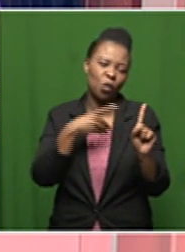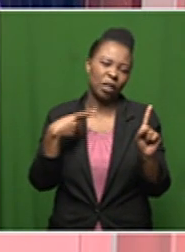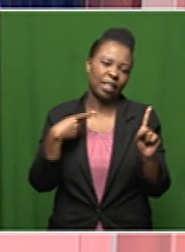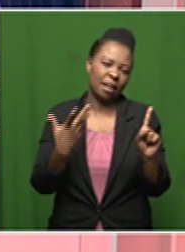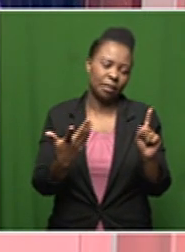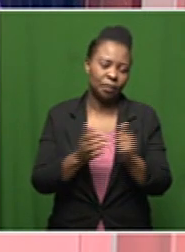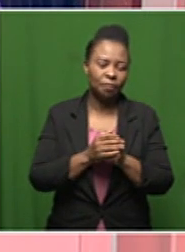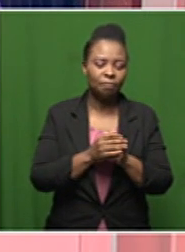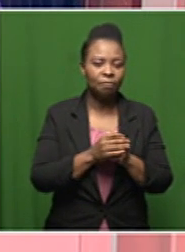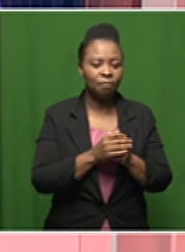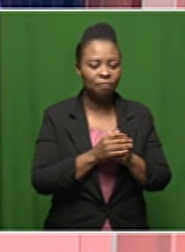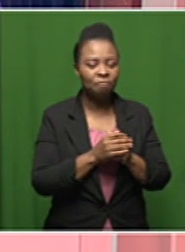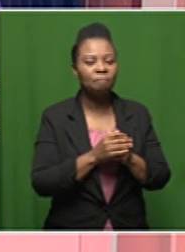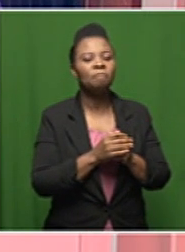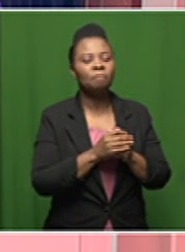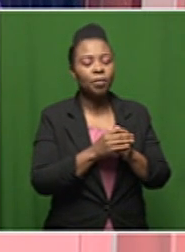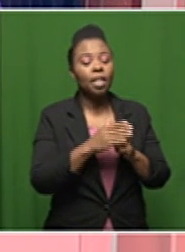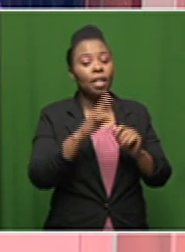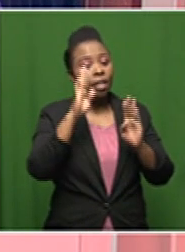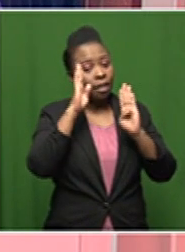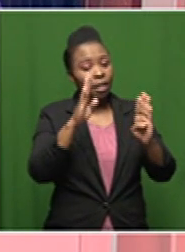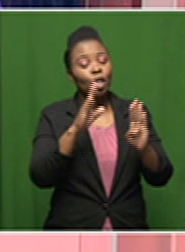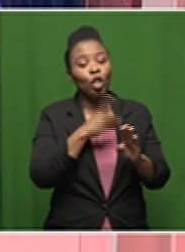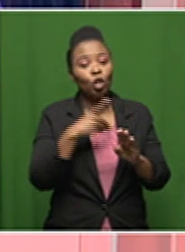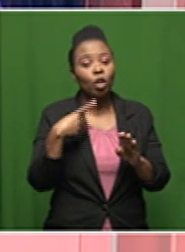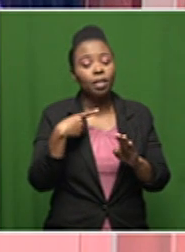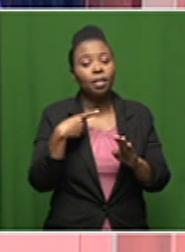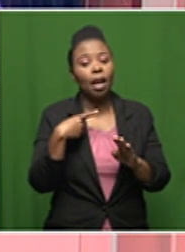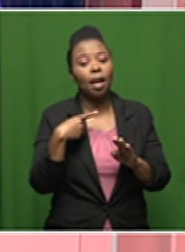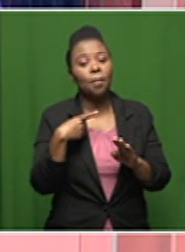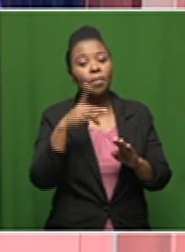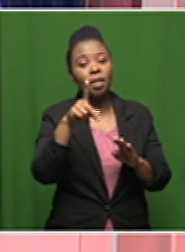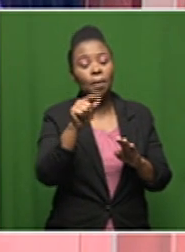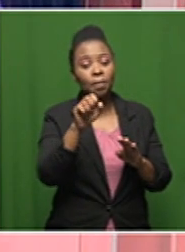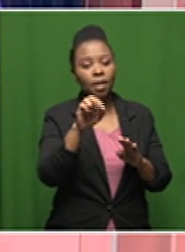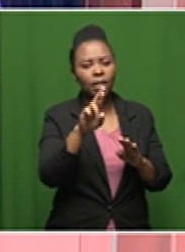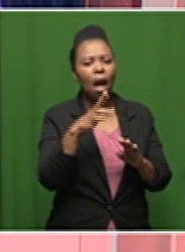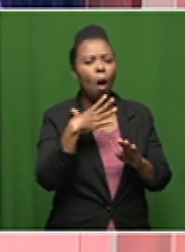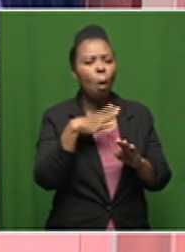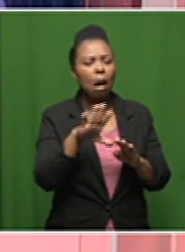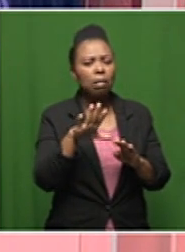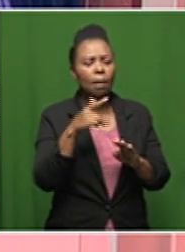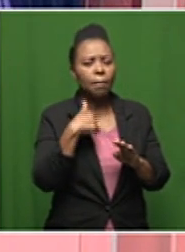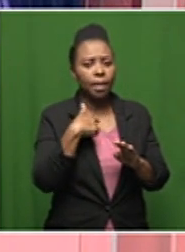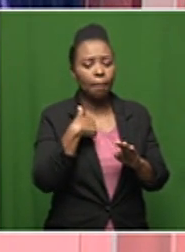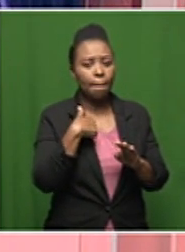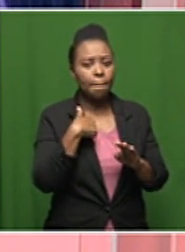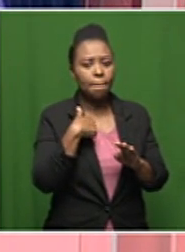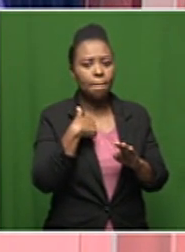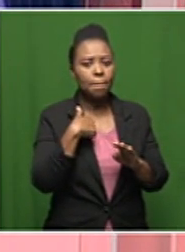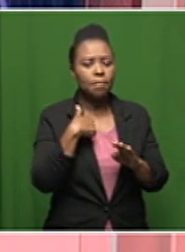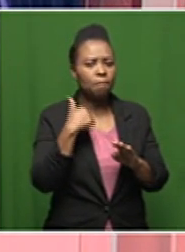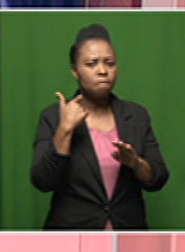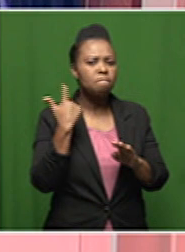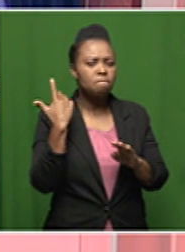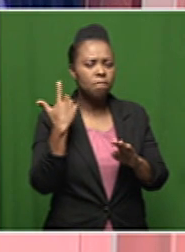blessings to you and dr peter i just wanted to find out from doctor i've had covert um nine months ago